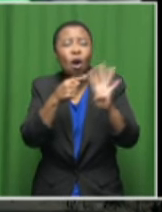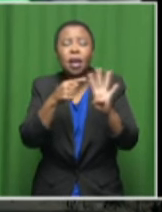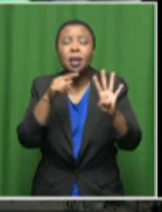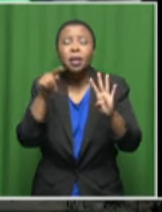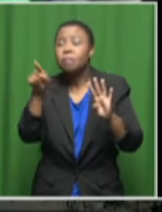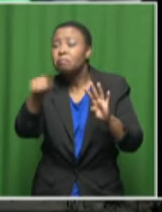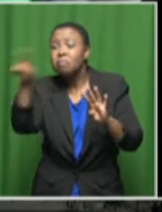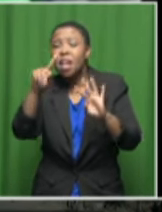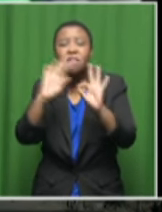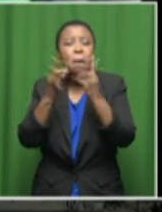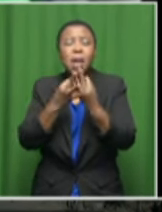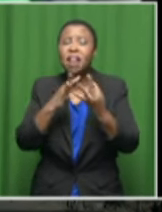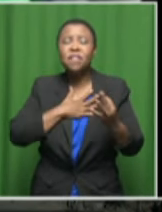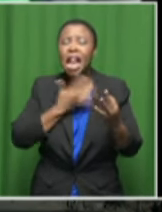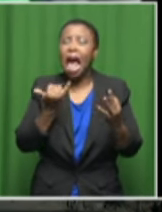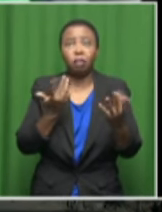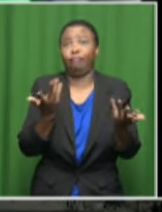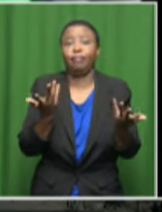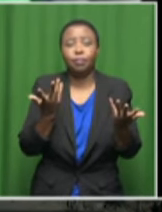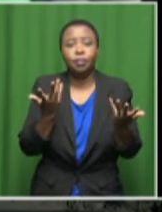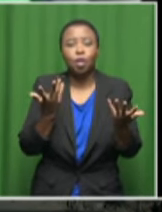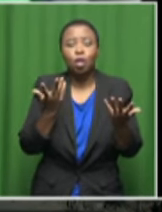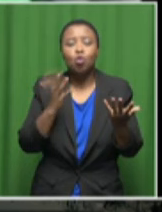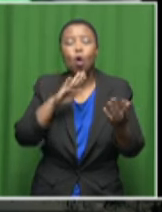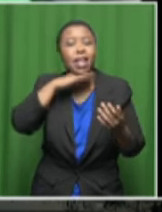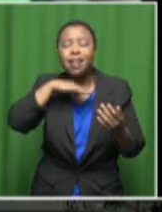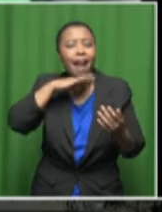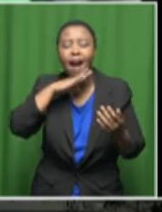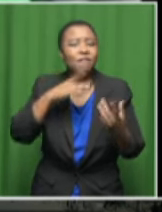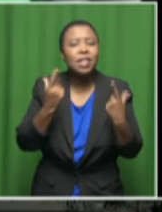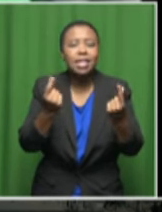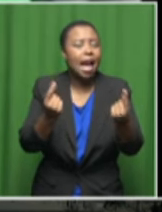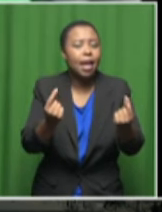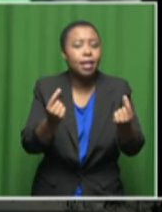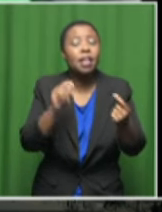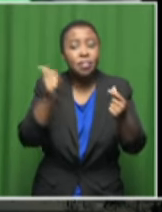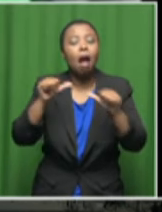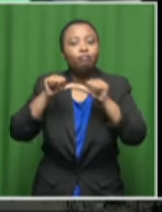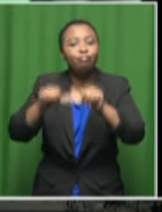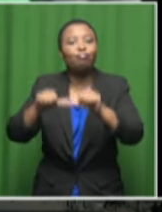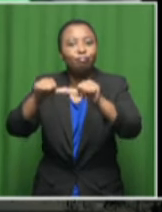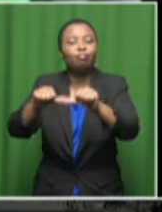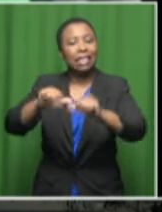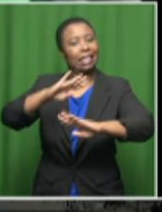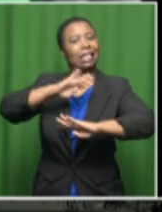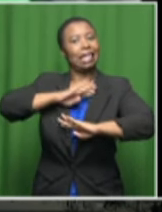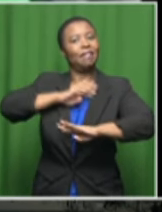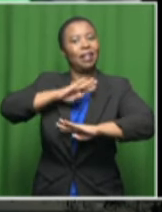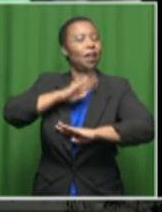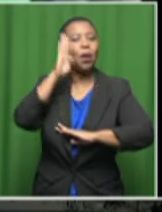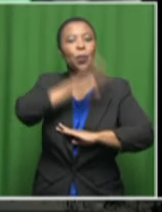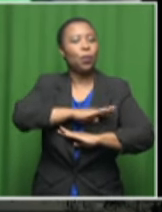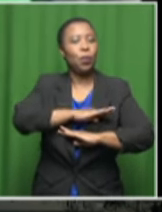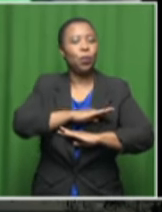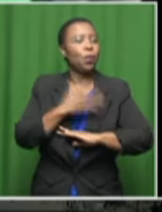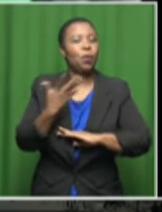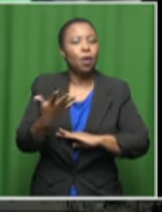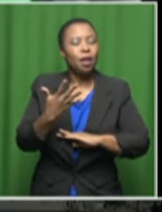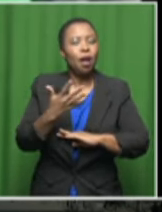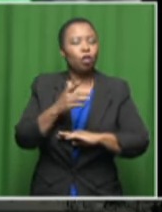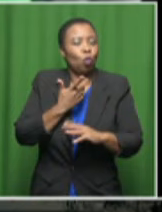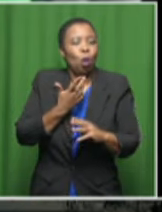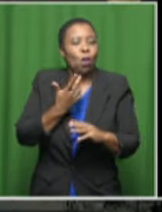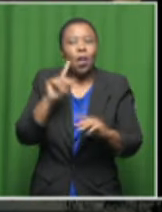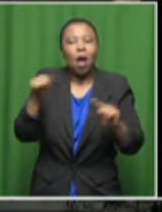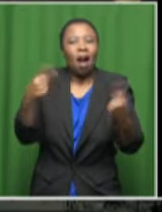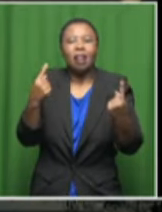done, then there is going to continue to be some dissatisfaction. There's nothing they can do about